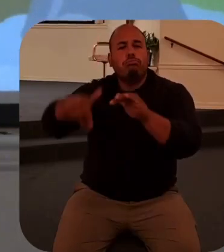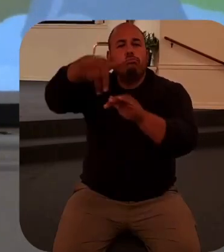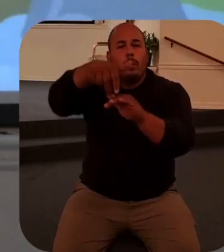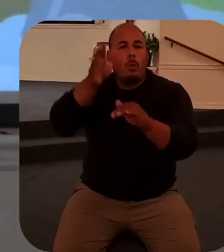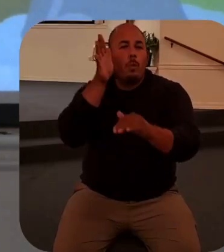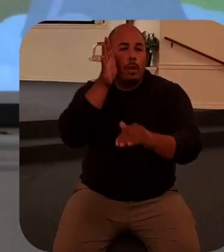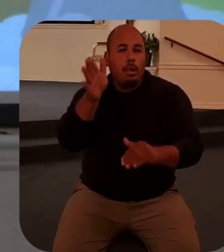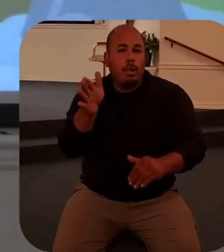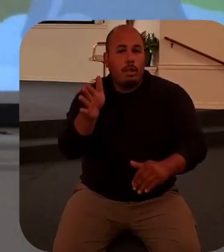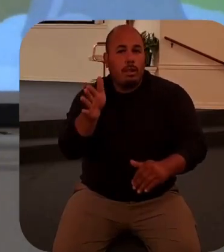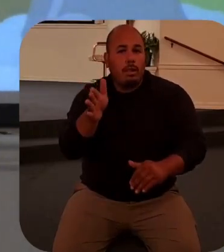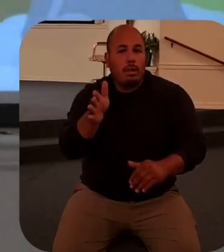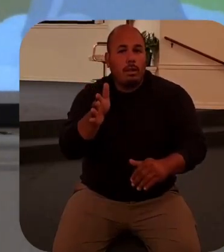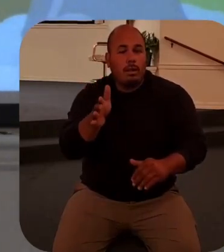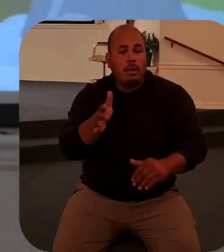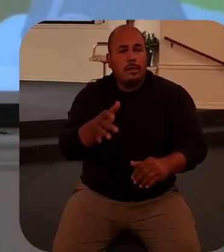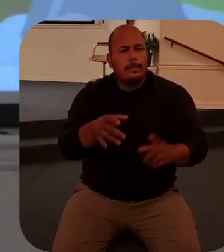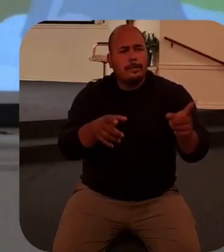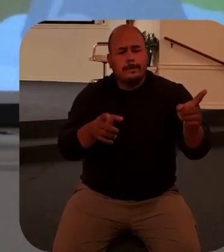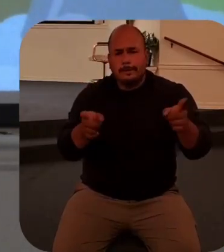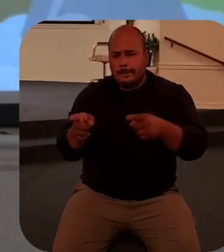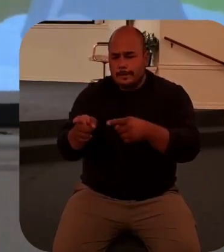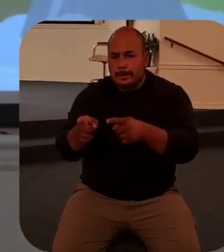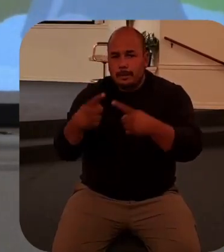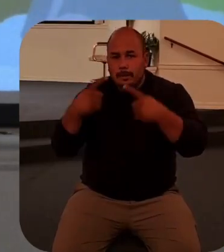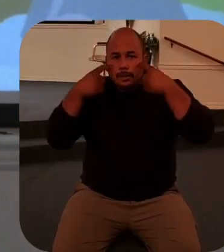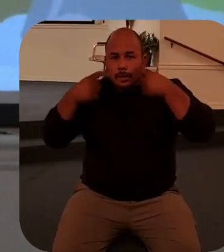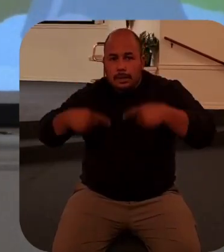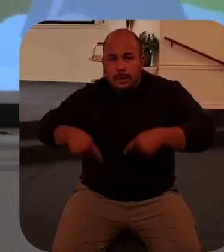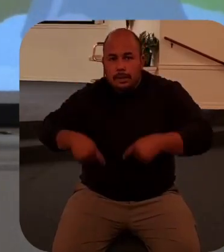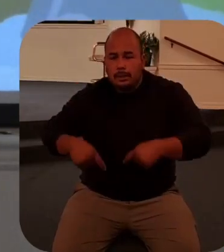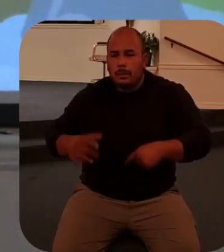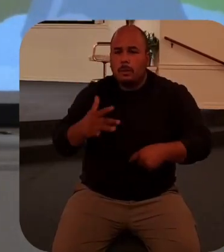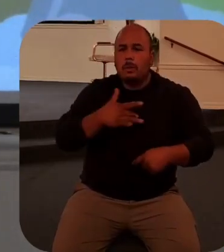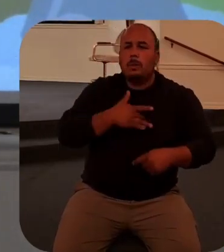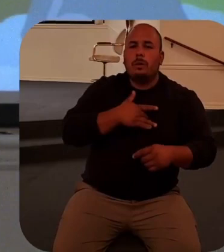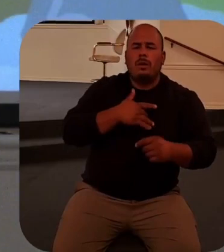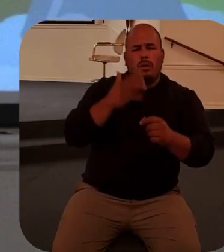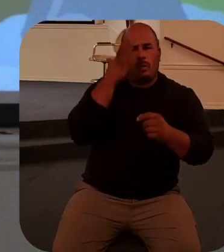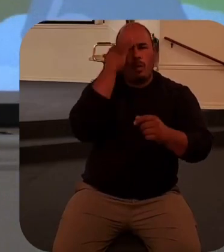into Jesus' heart. Why did Jesus weep?